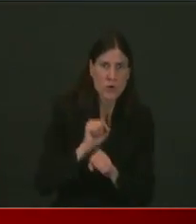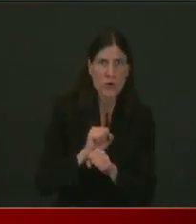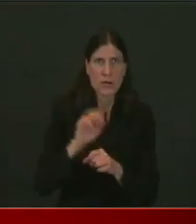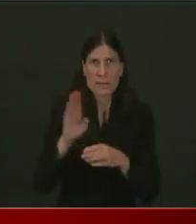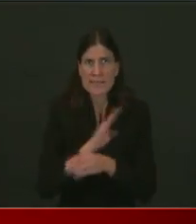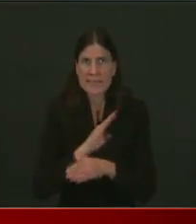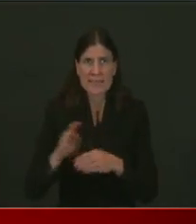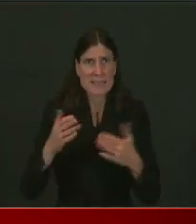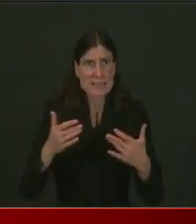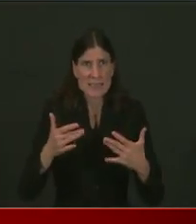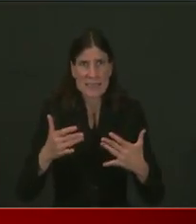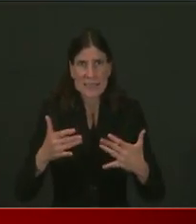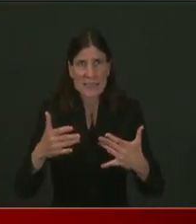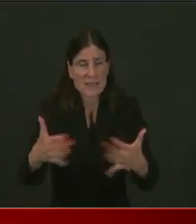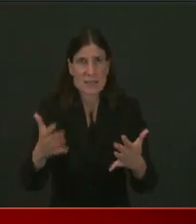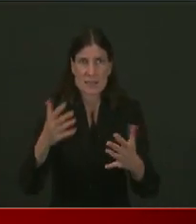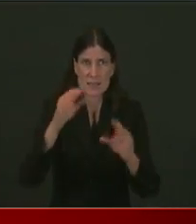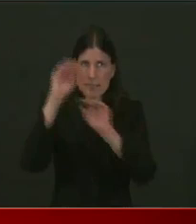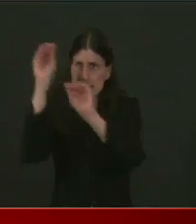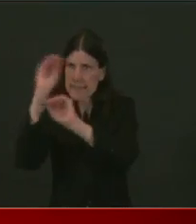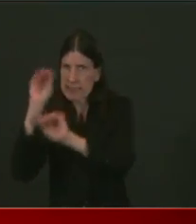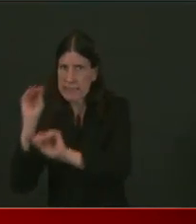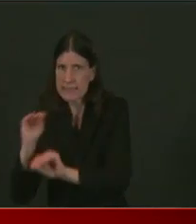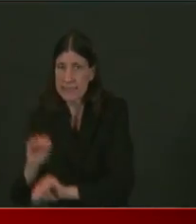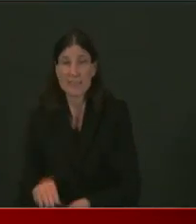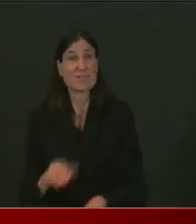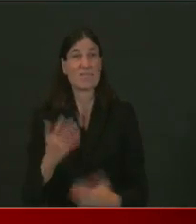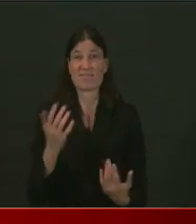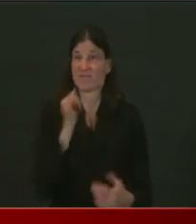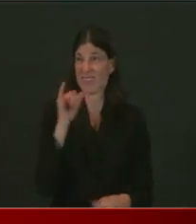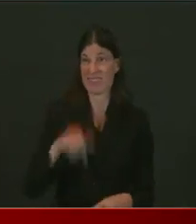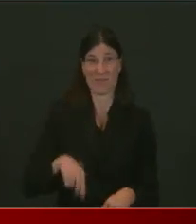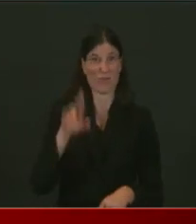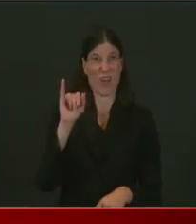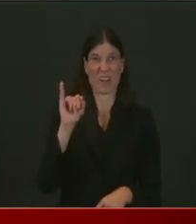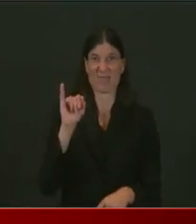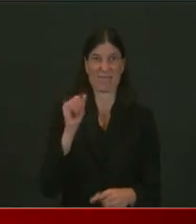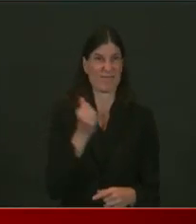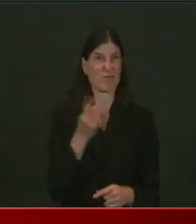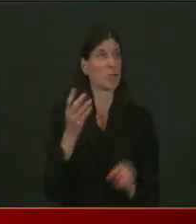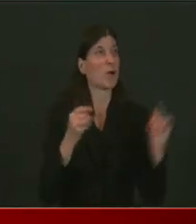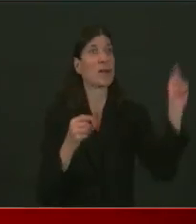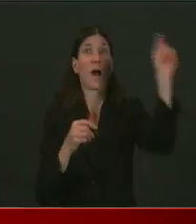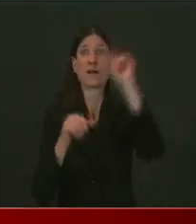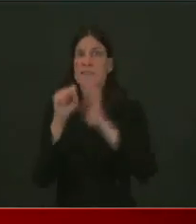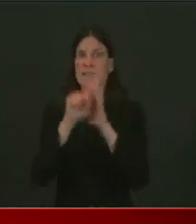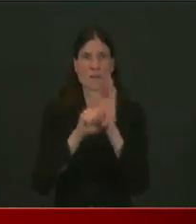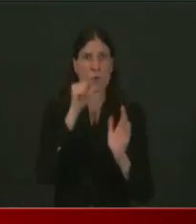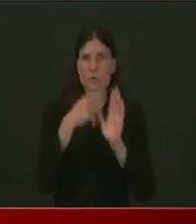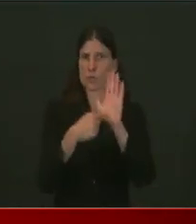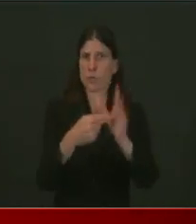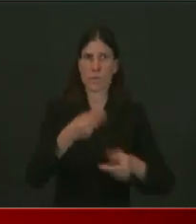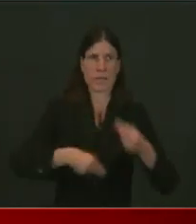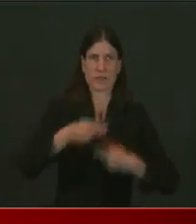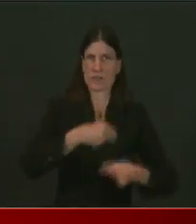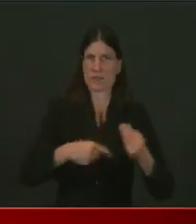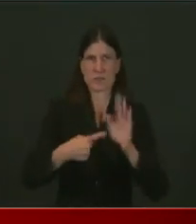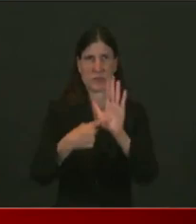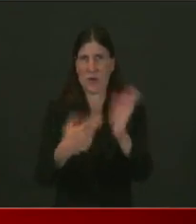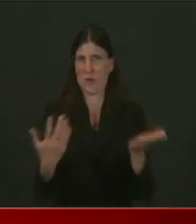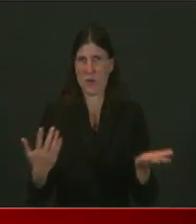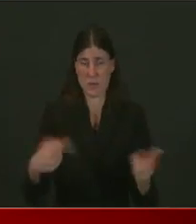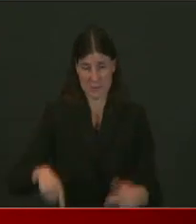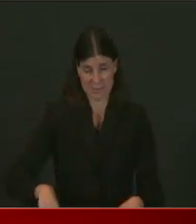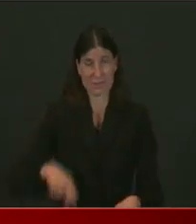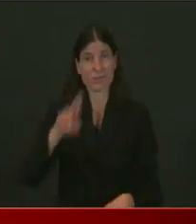done this. So we're ahead of the pack on transparency and that's where I'd like to be. And that's where I'd like to stay. I think everyone deserves to know how